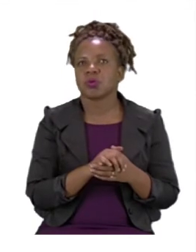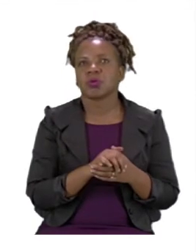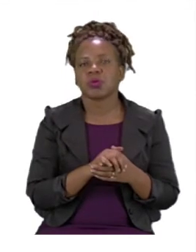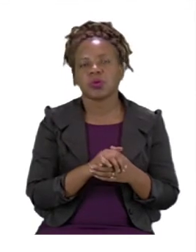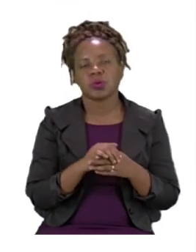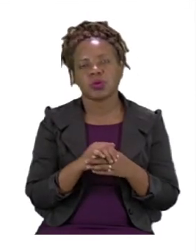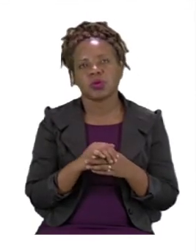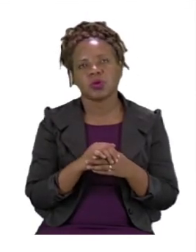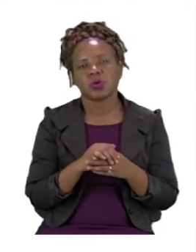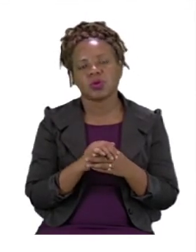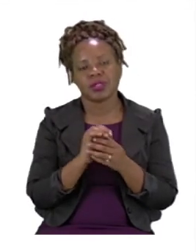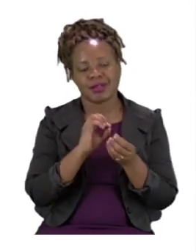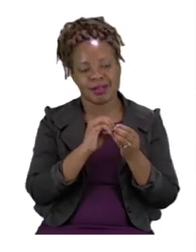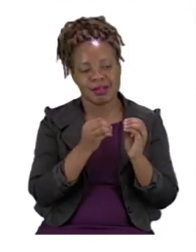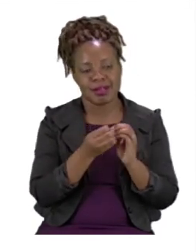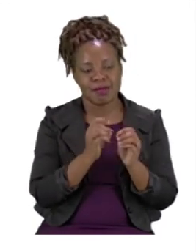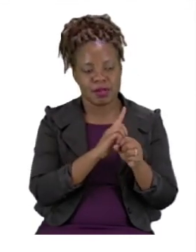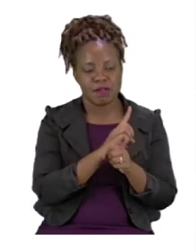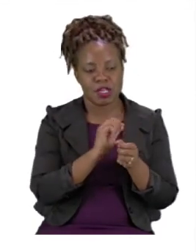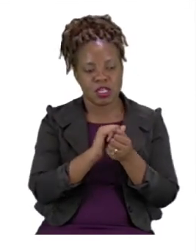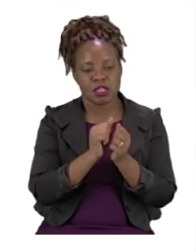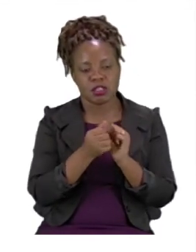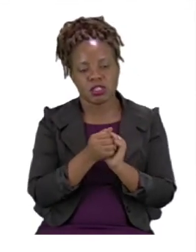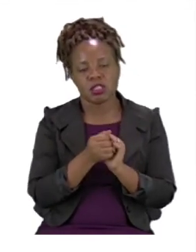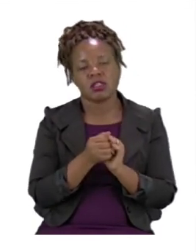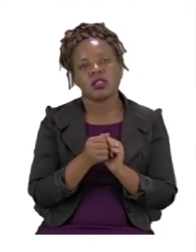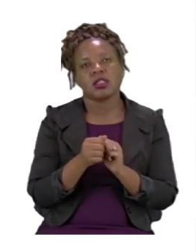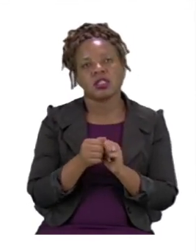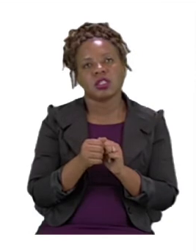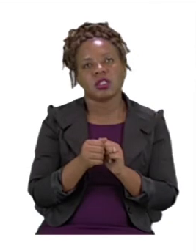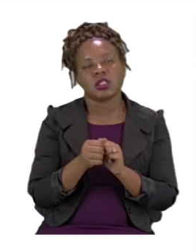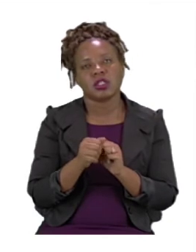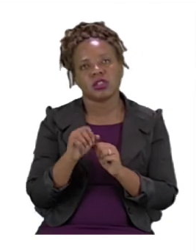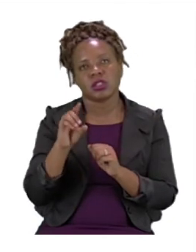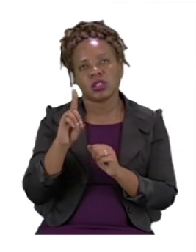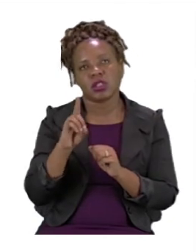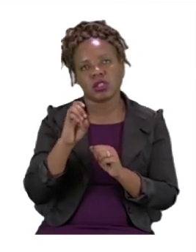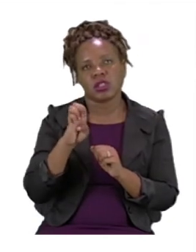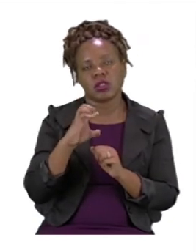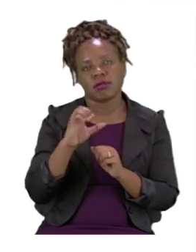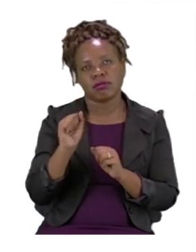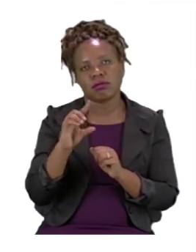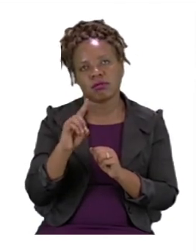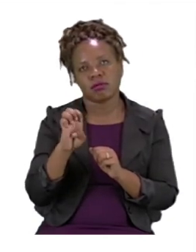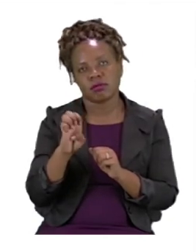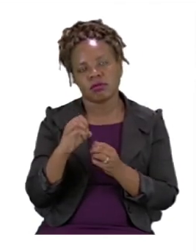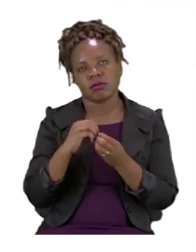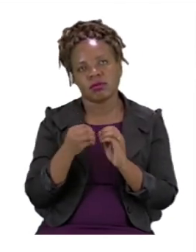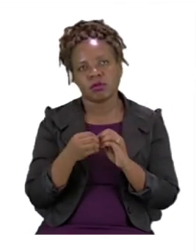have been changed to decade numbers. So now our sum reads 20 plus